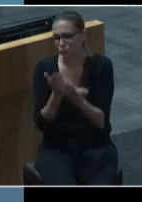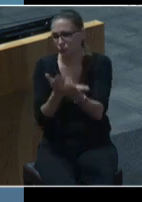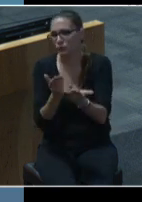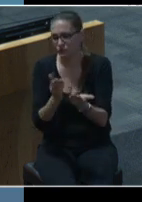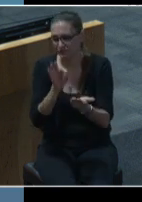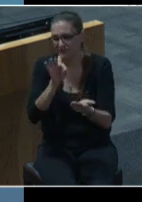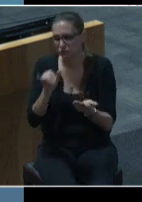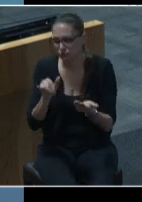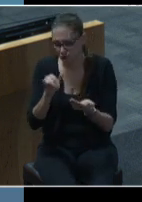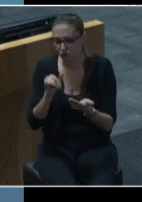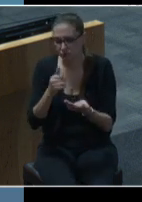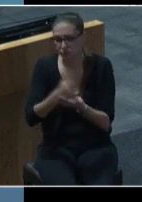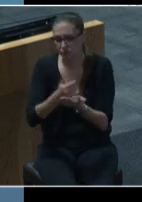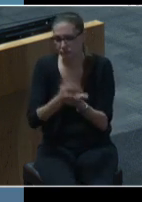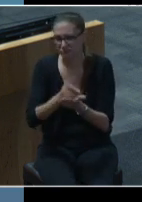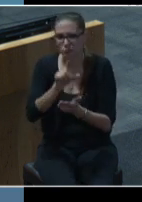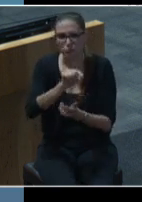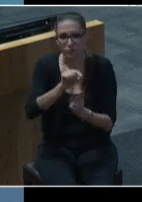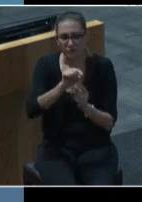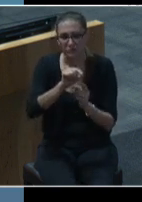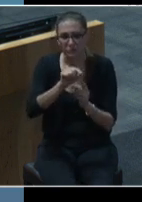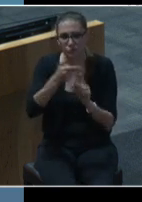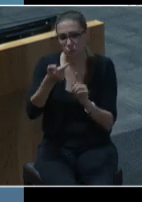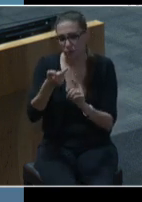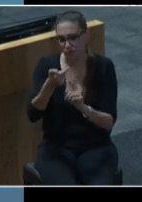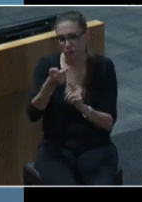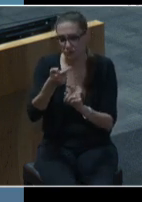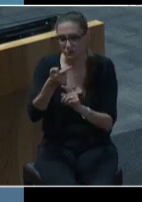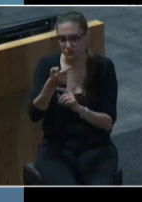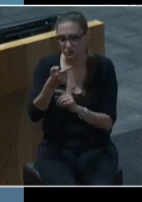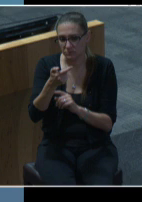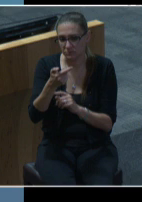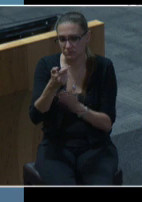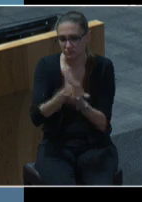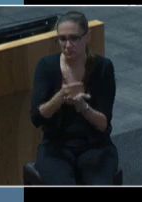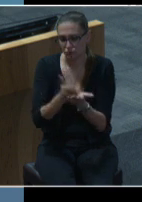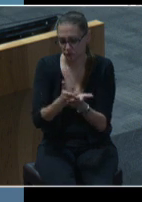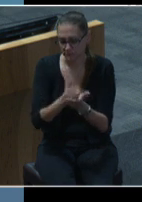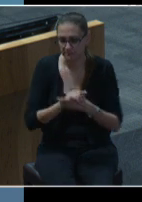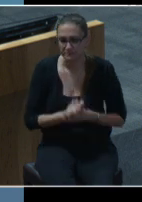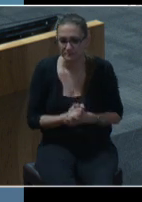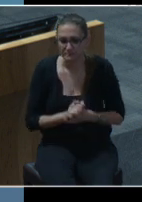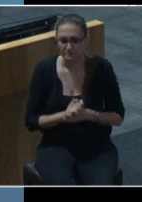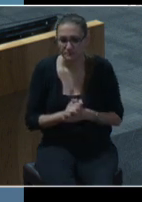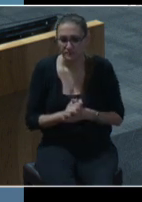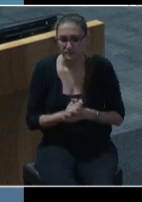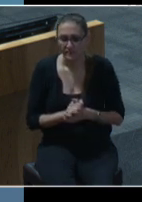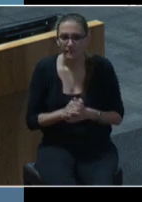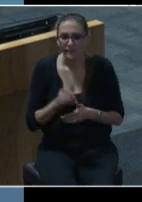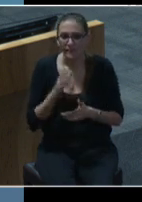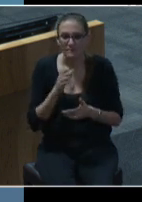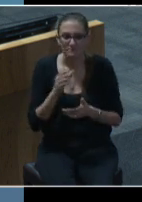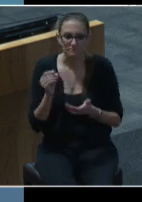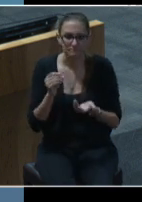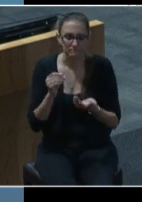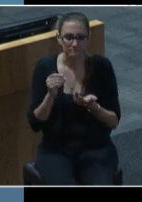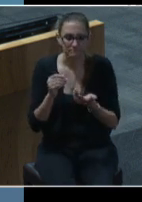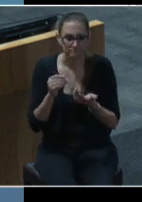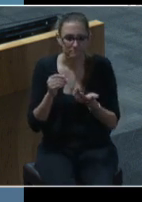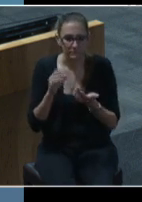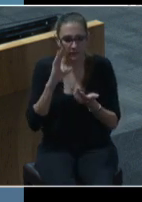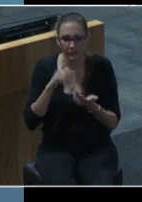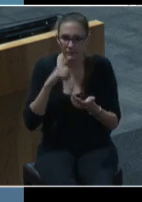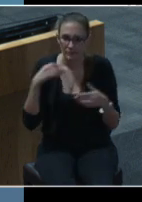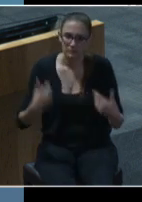2021 budget I know these things take an awful lot of